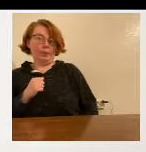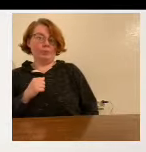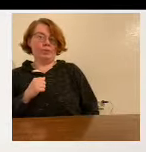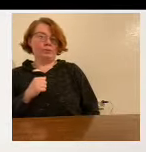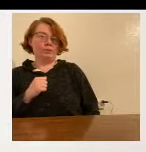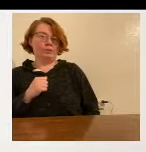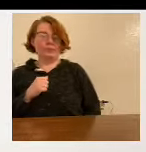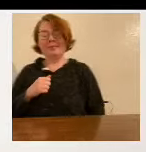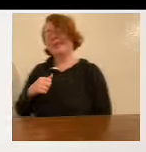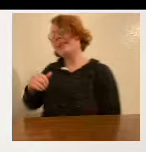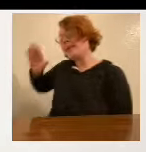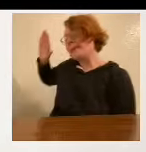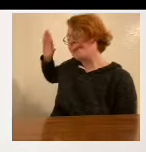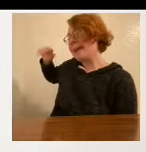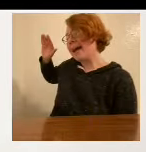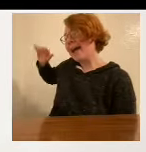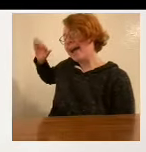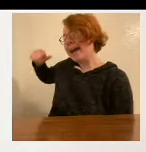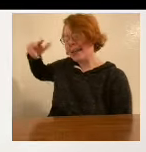Bye.